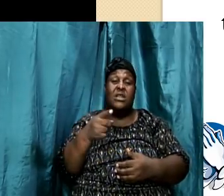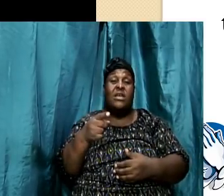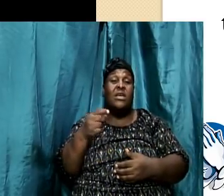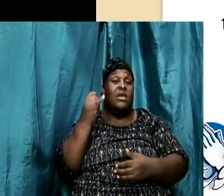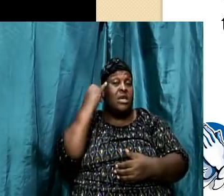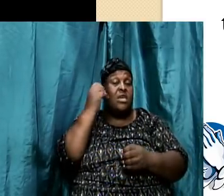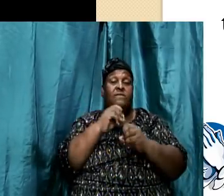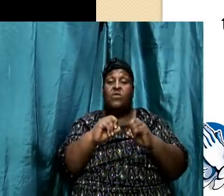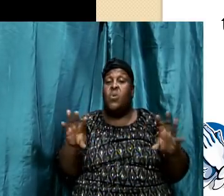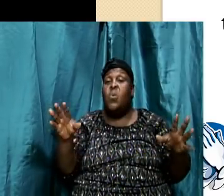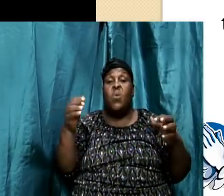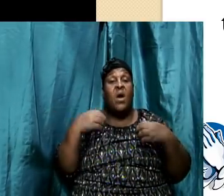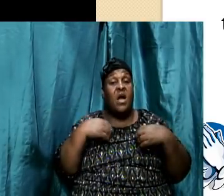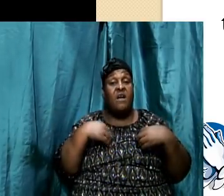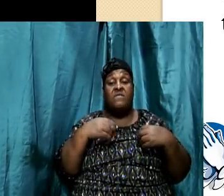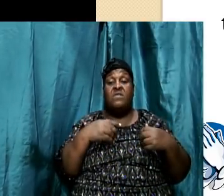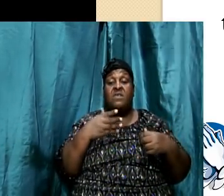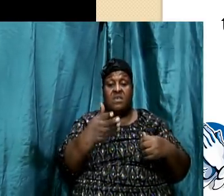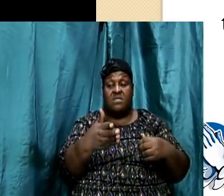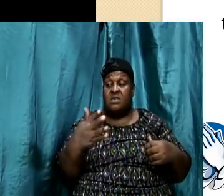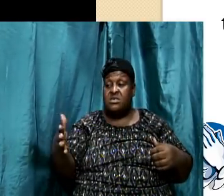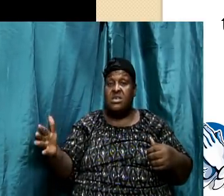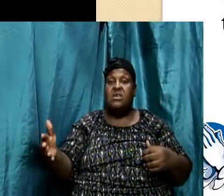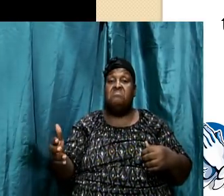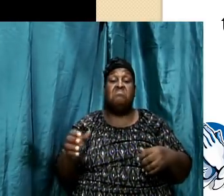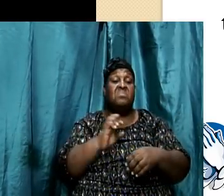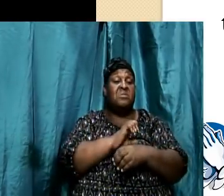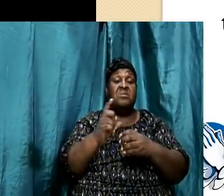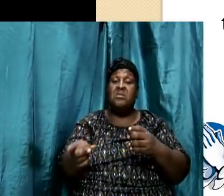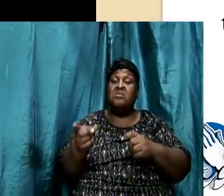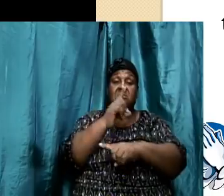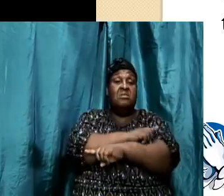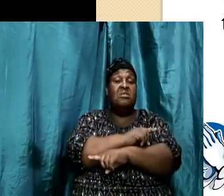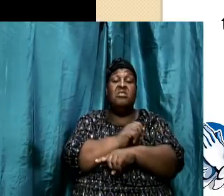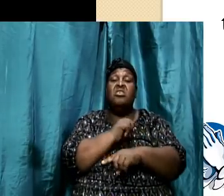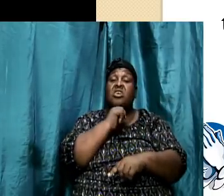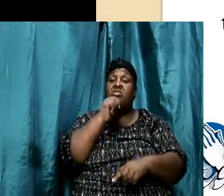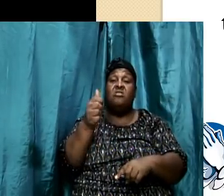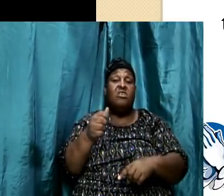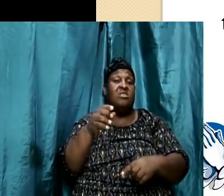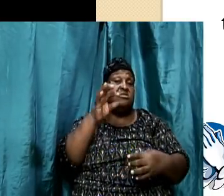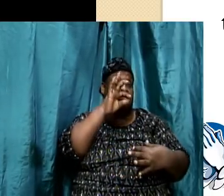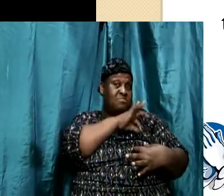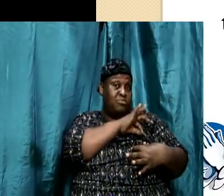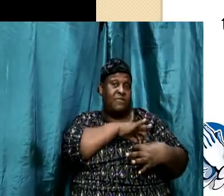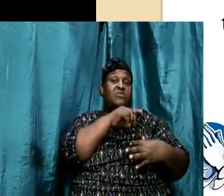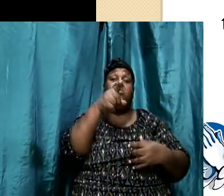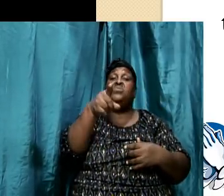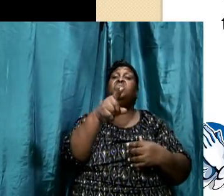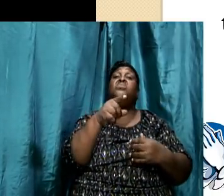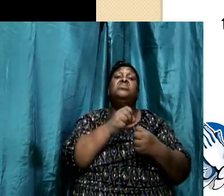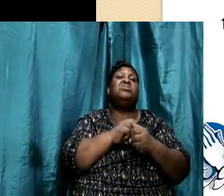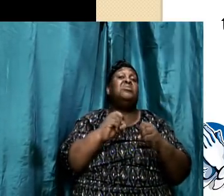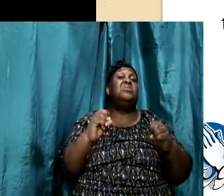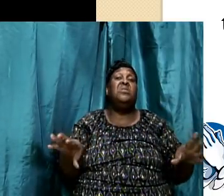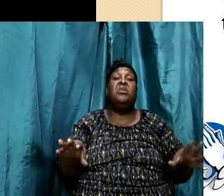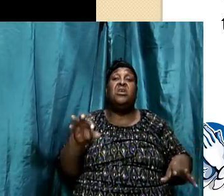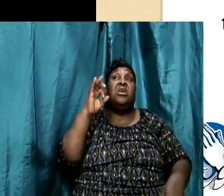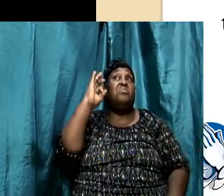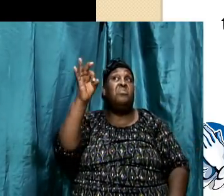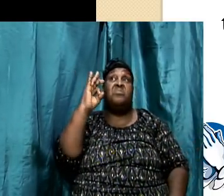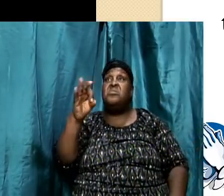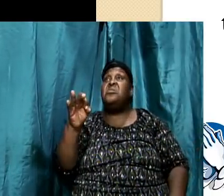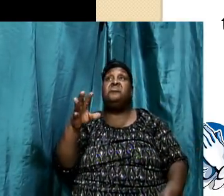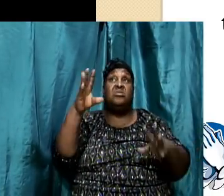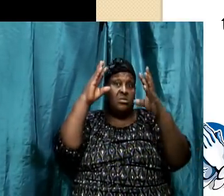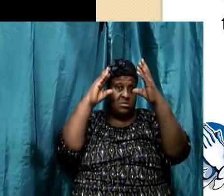particular things, at the end of the day, it won't profit you anything. So you can preach or teach or sing or whatever